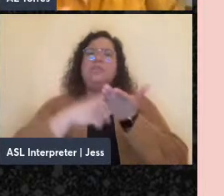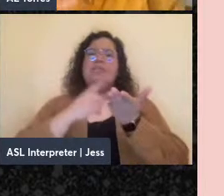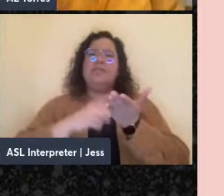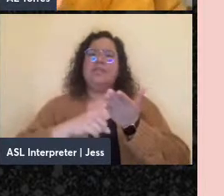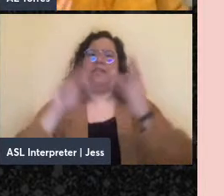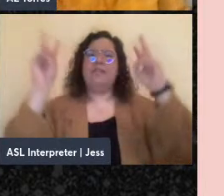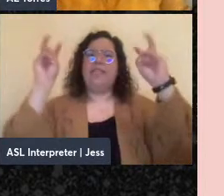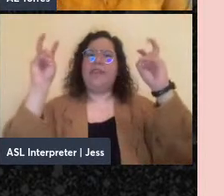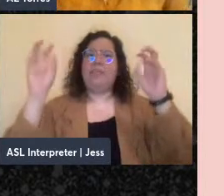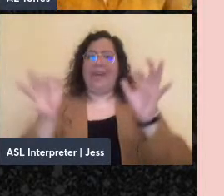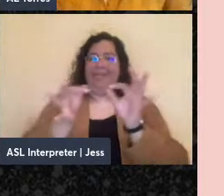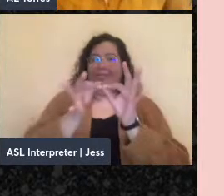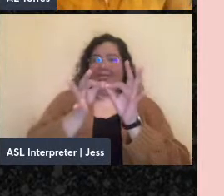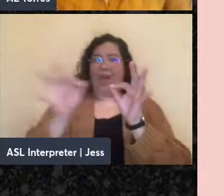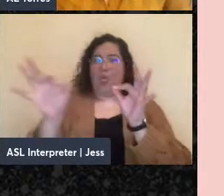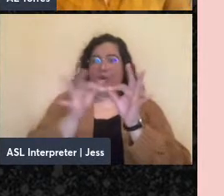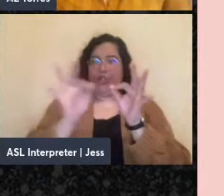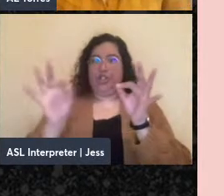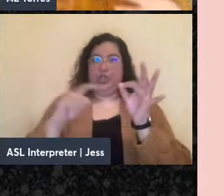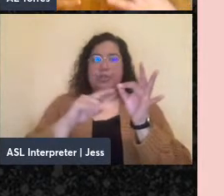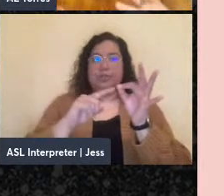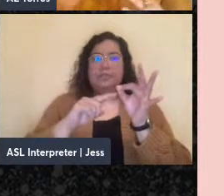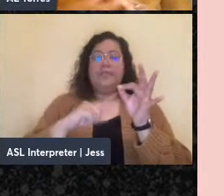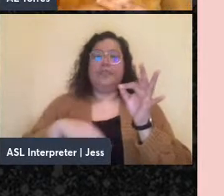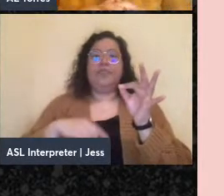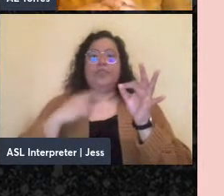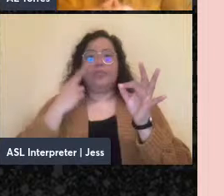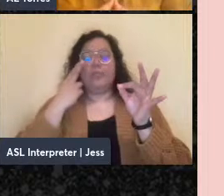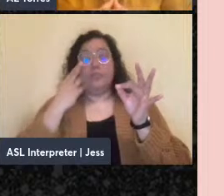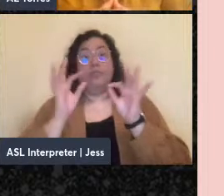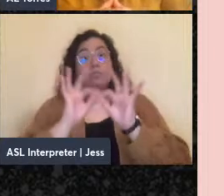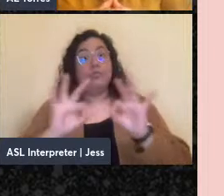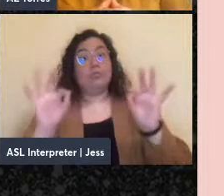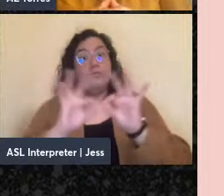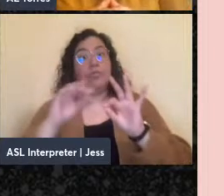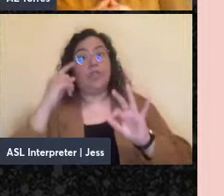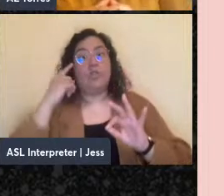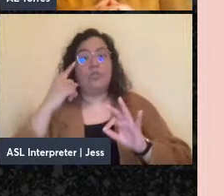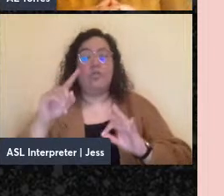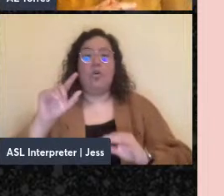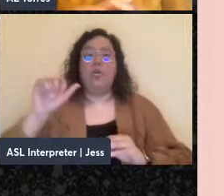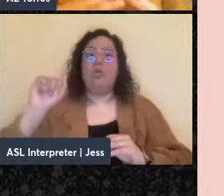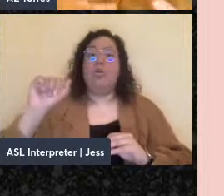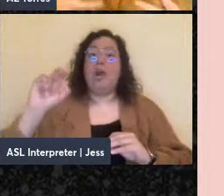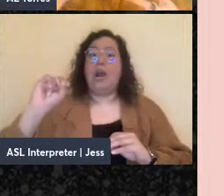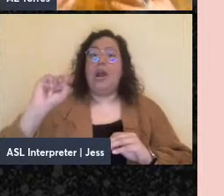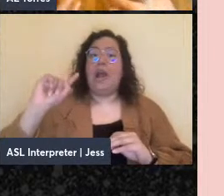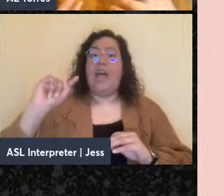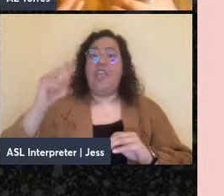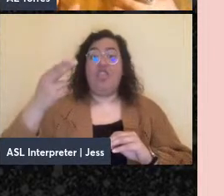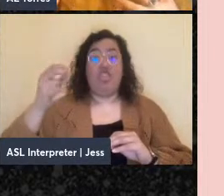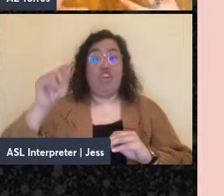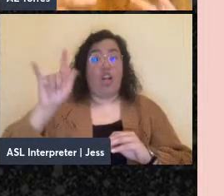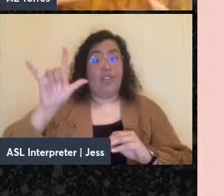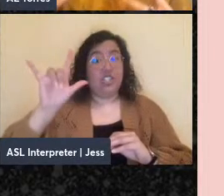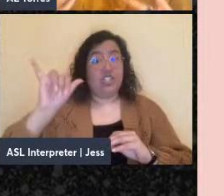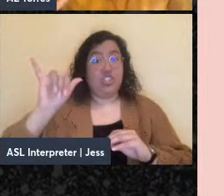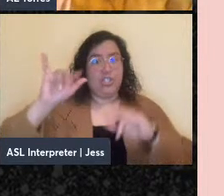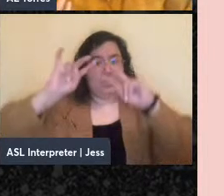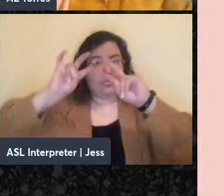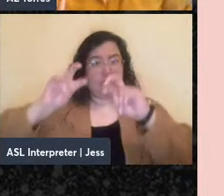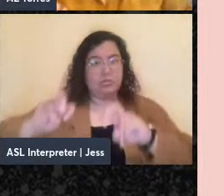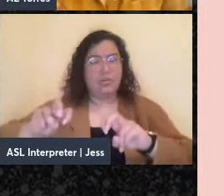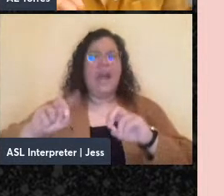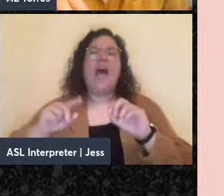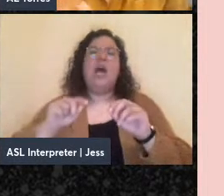which is quite significant in our anthology. And I'll be speaking in particular about